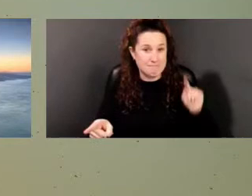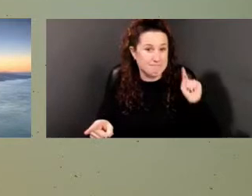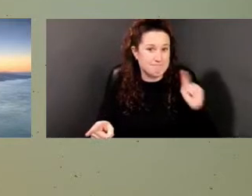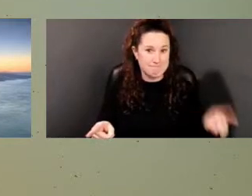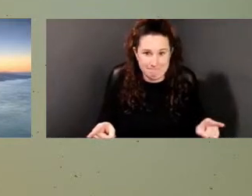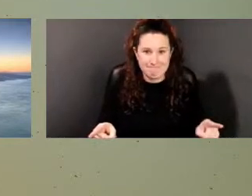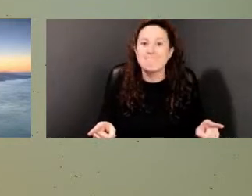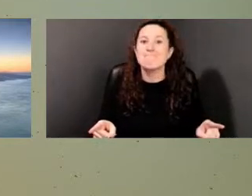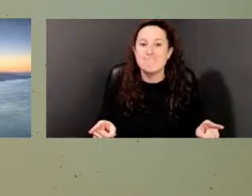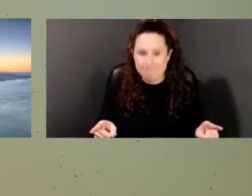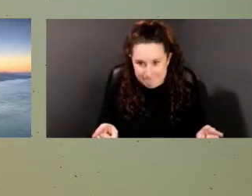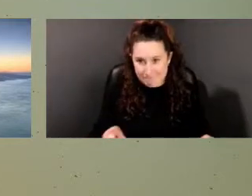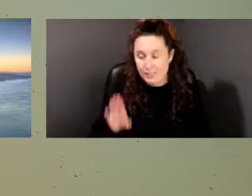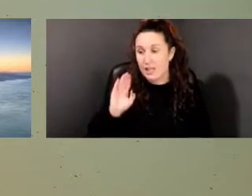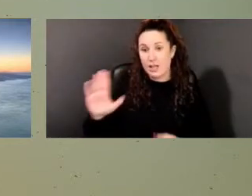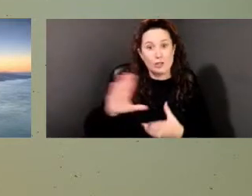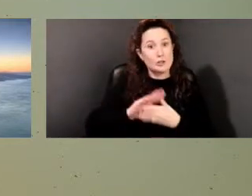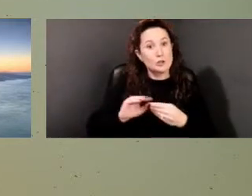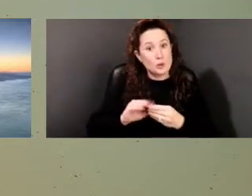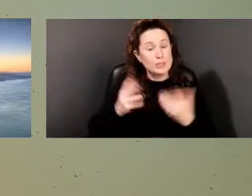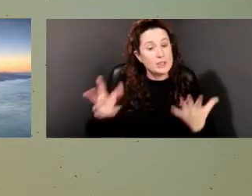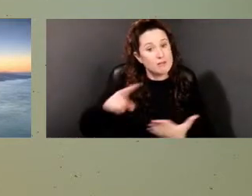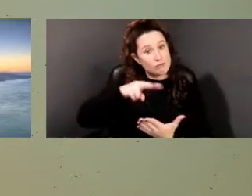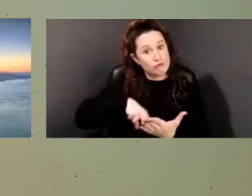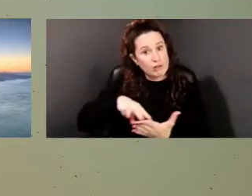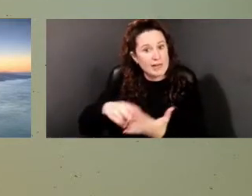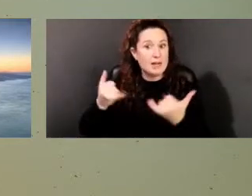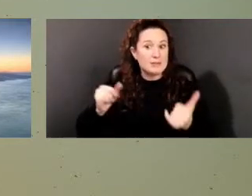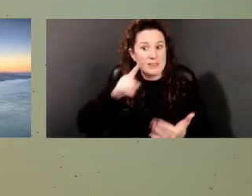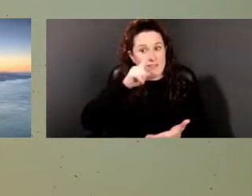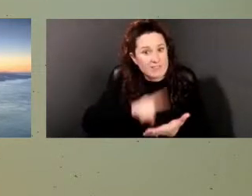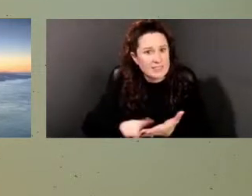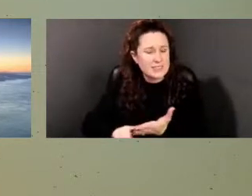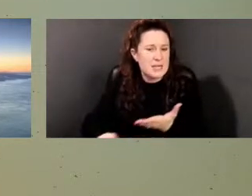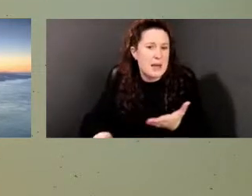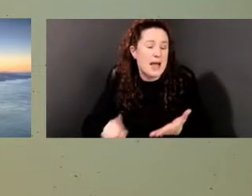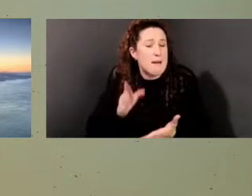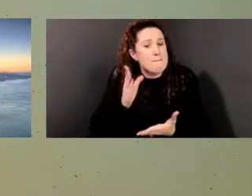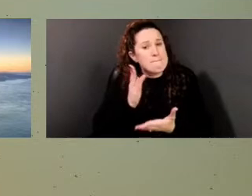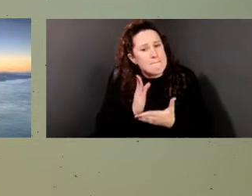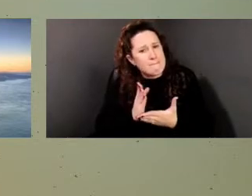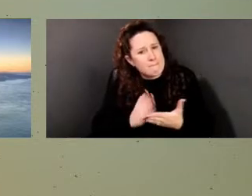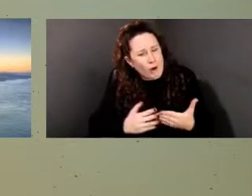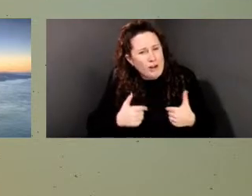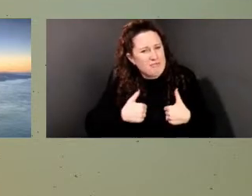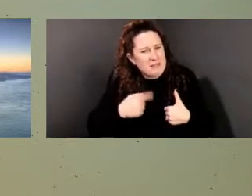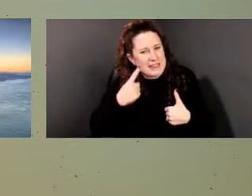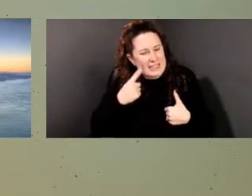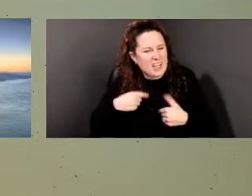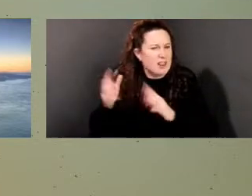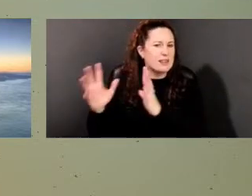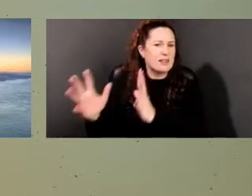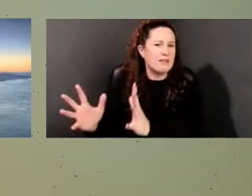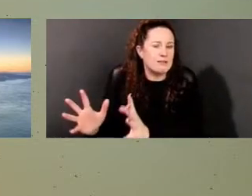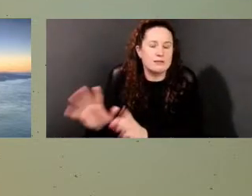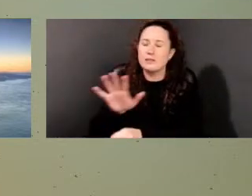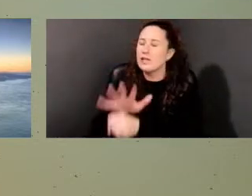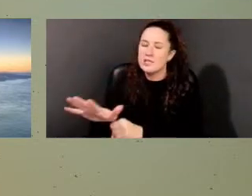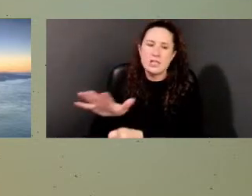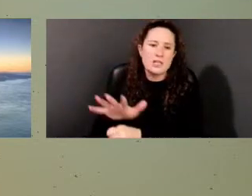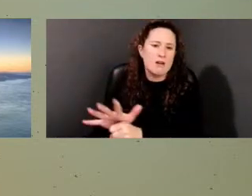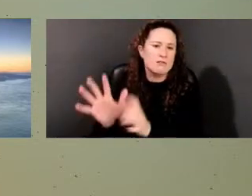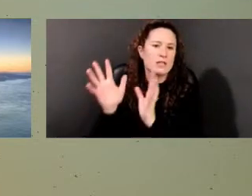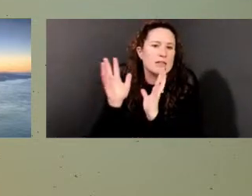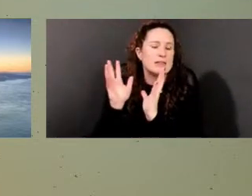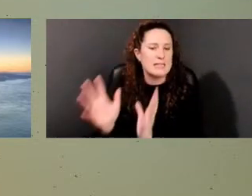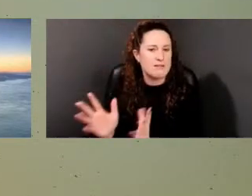I'm still investigating them. And so part of me says, leave them alone. They've been through enough. But the other part of me says, I want to know more. I